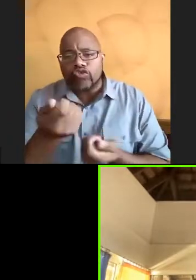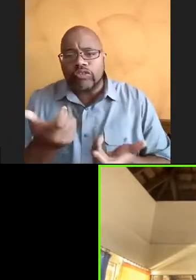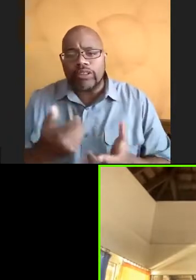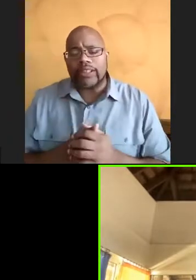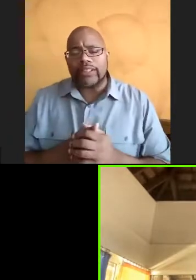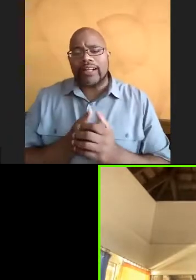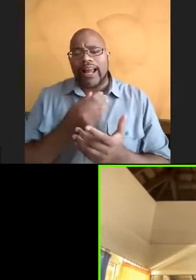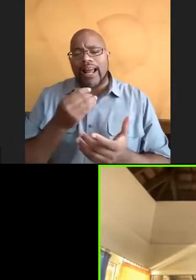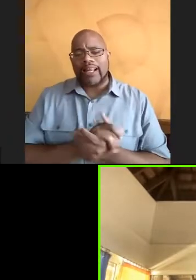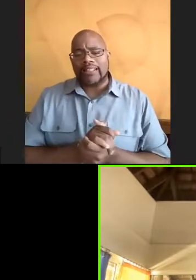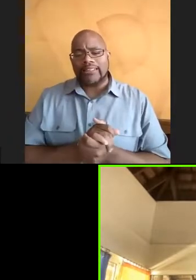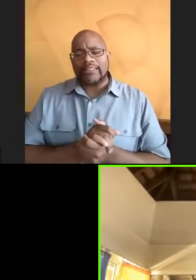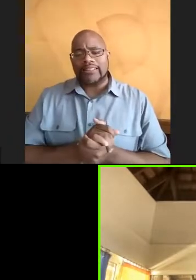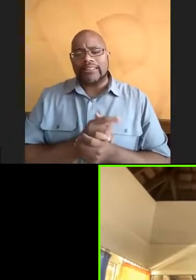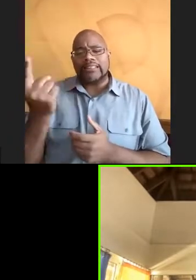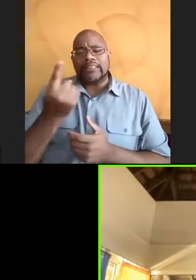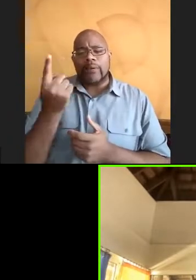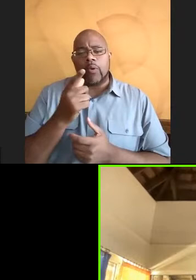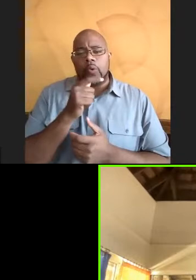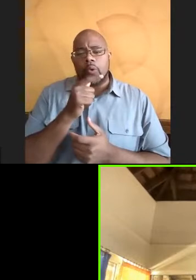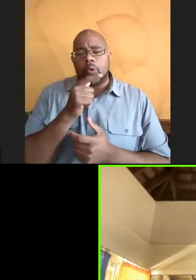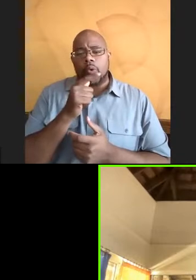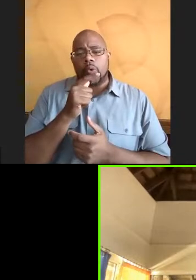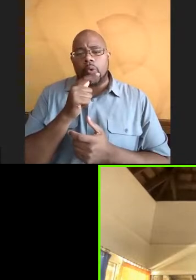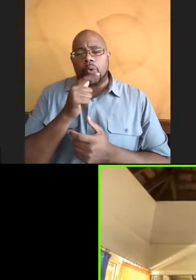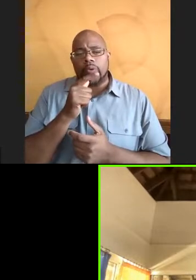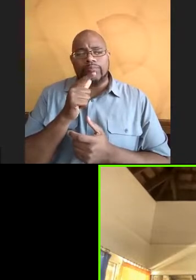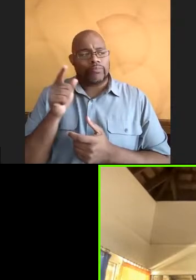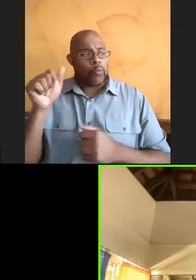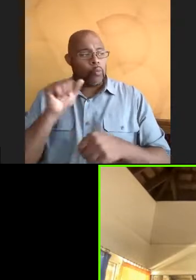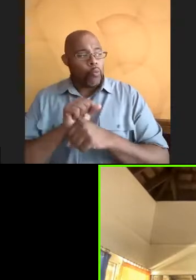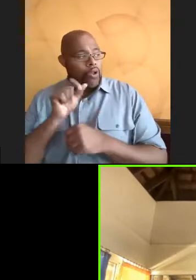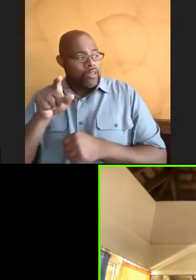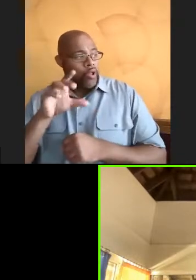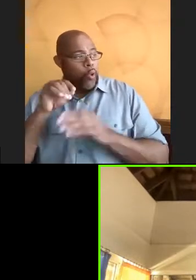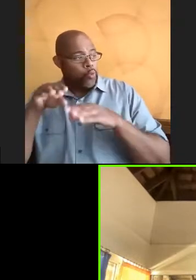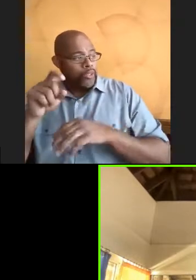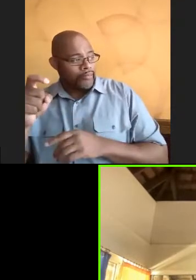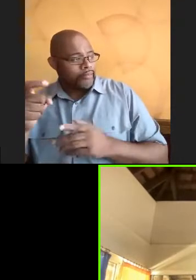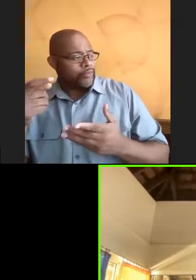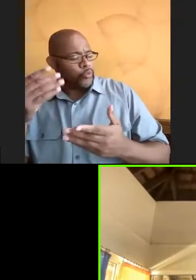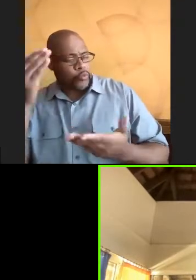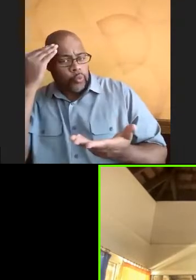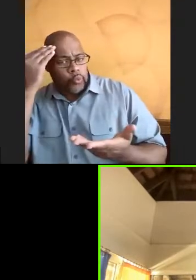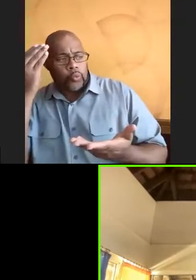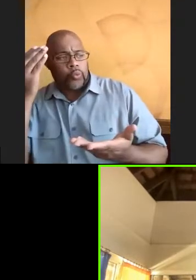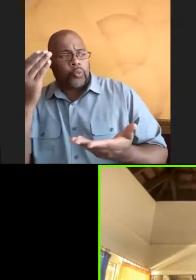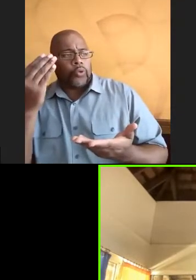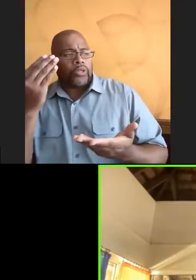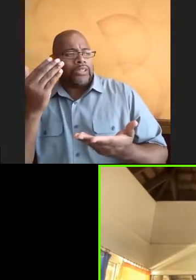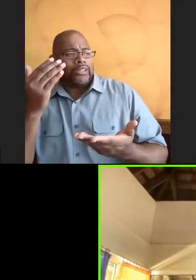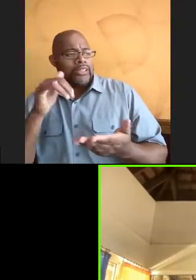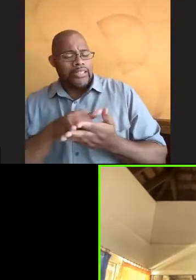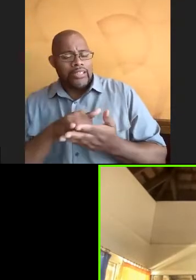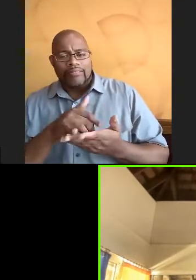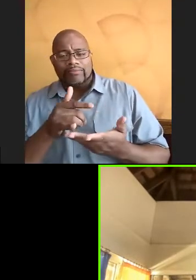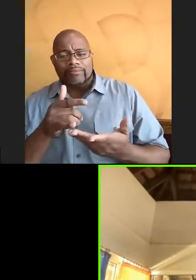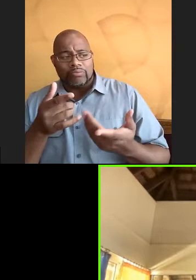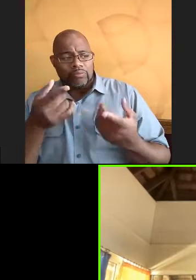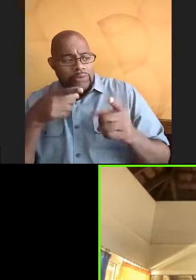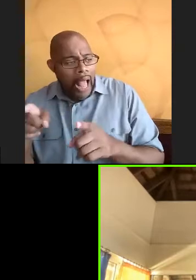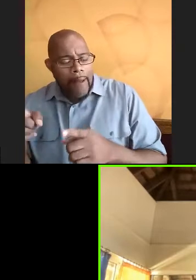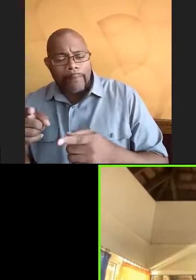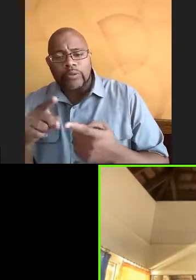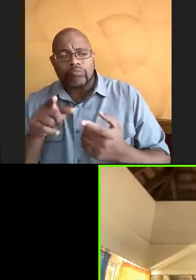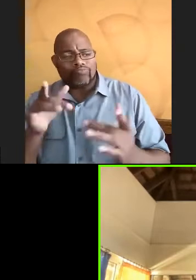And somebody who was like her friend on Facebook worked at OceanX and like knew the young forward program was happening. So